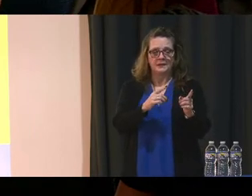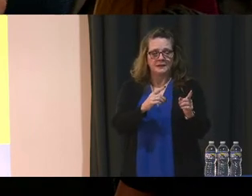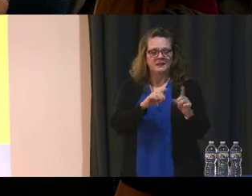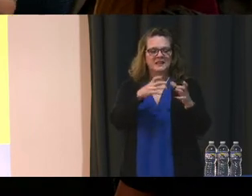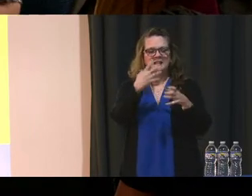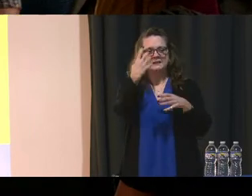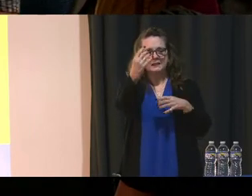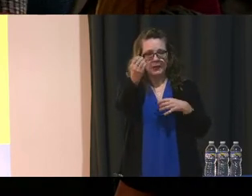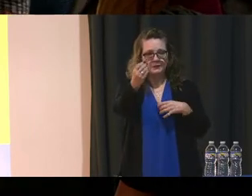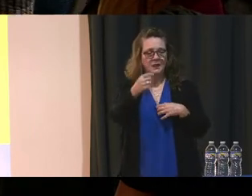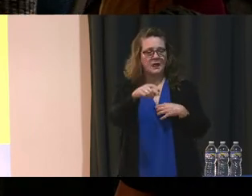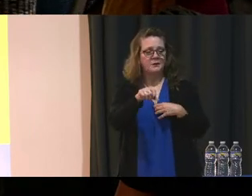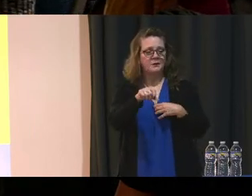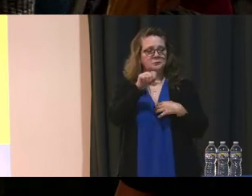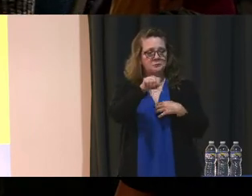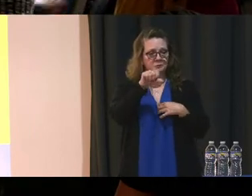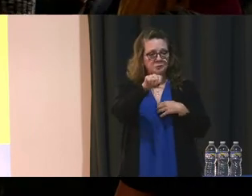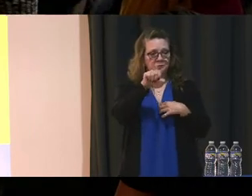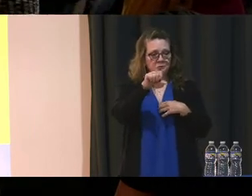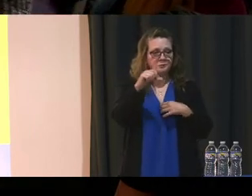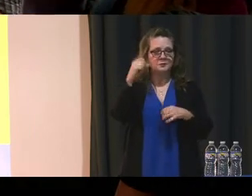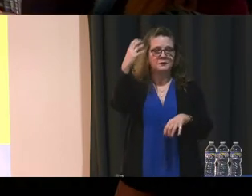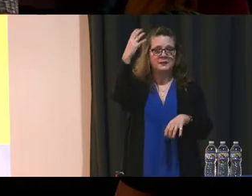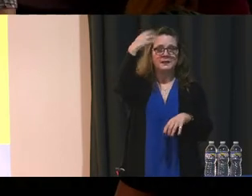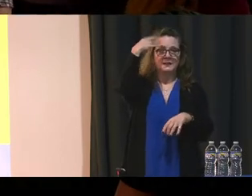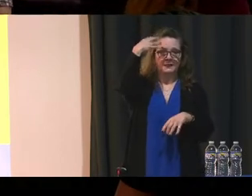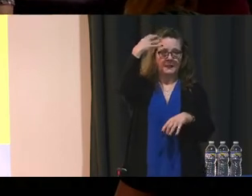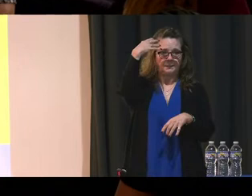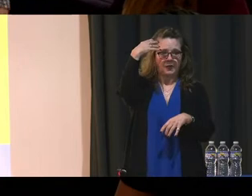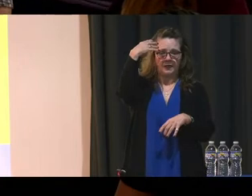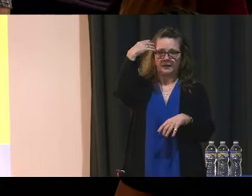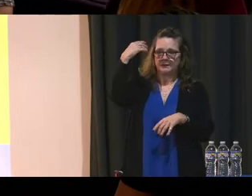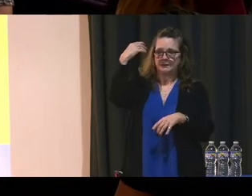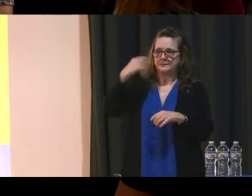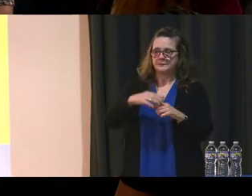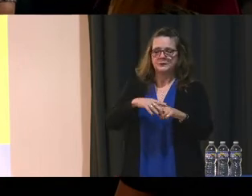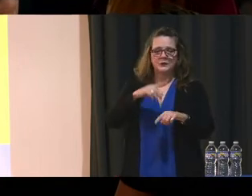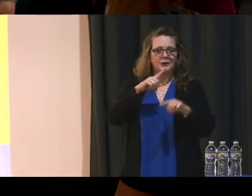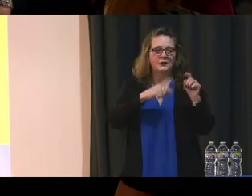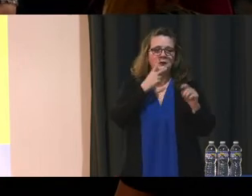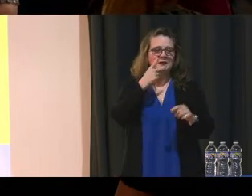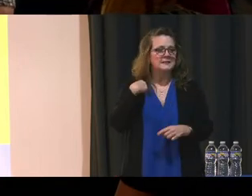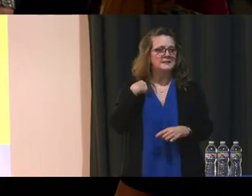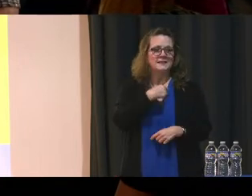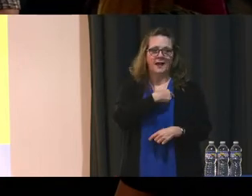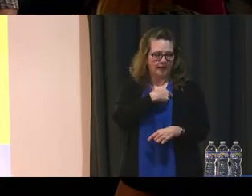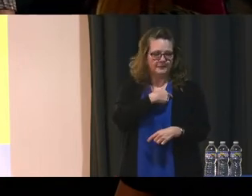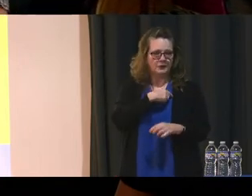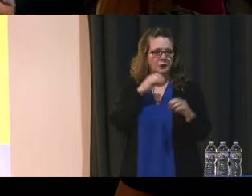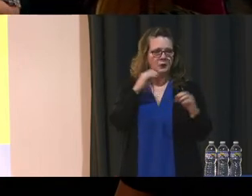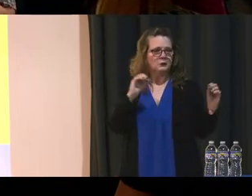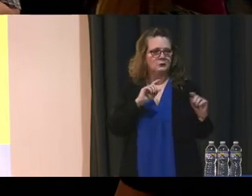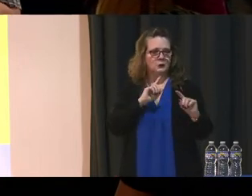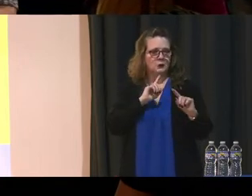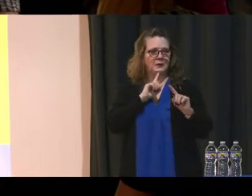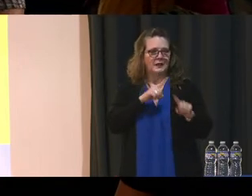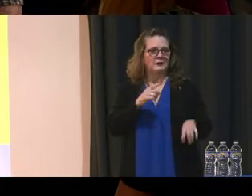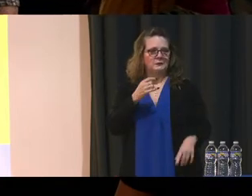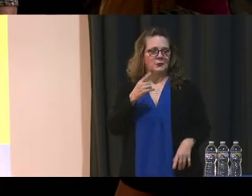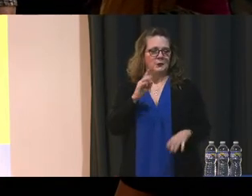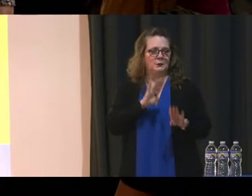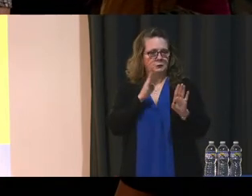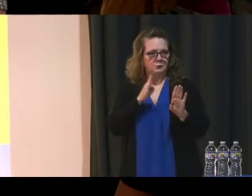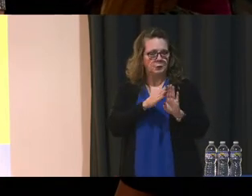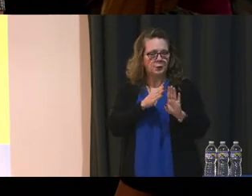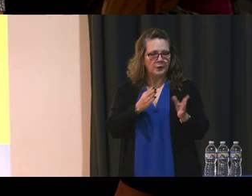just rang the bell on the camera, and the camera is damaged. They couldn't see us. Since nobody opened the door, one of the students pulled